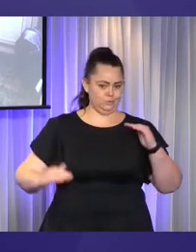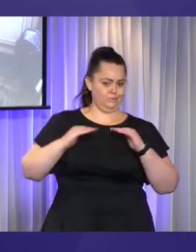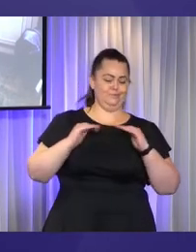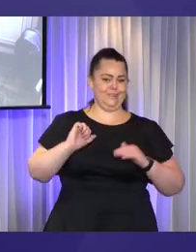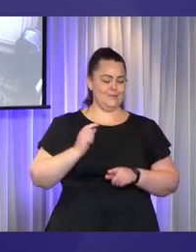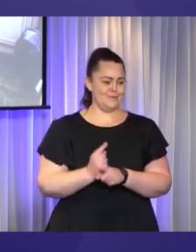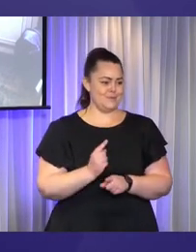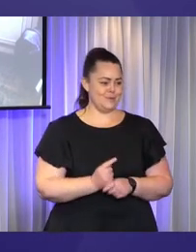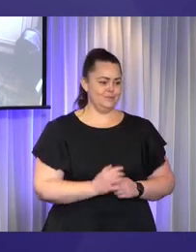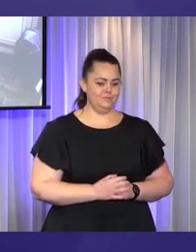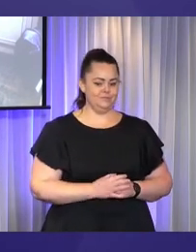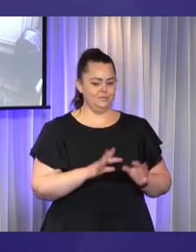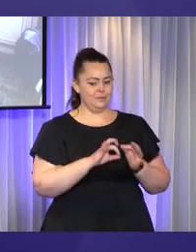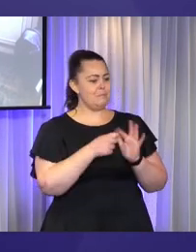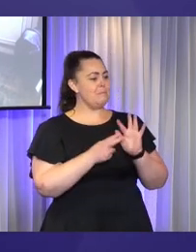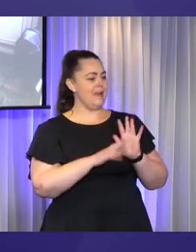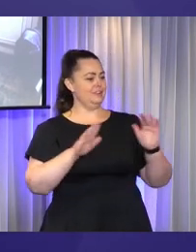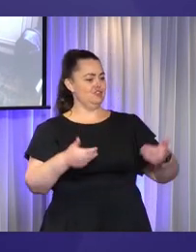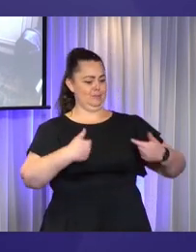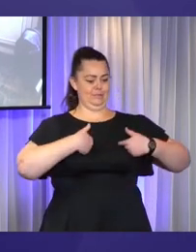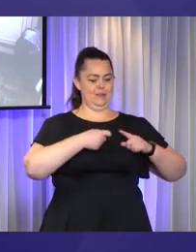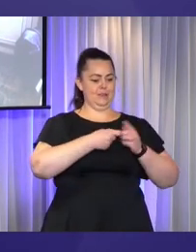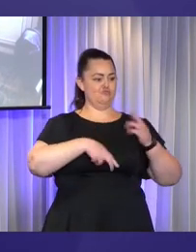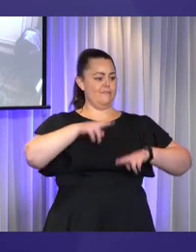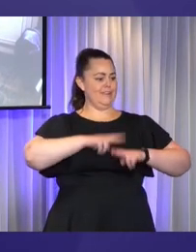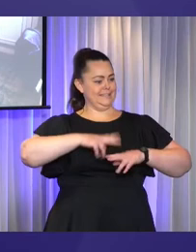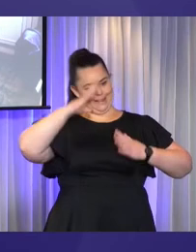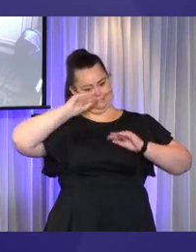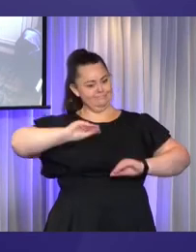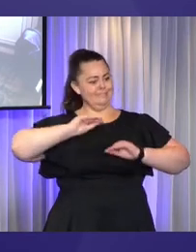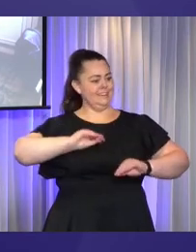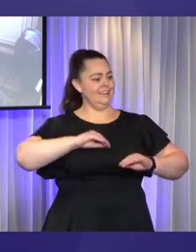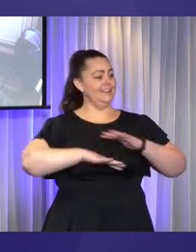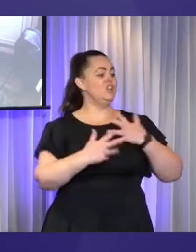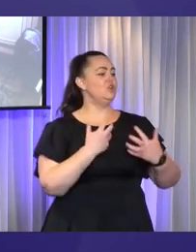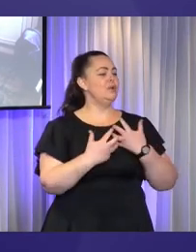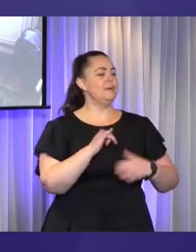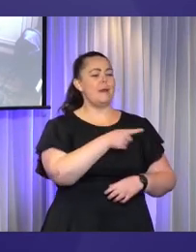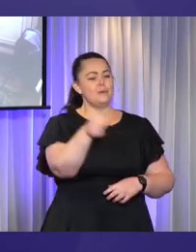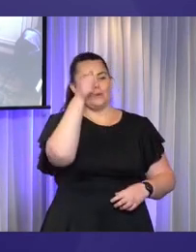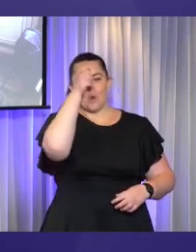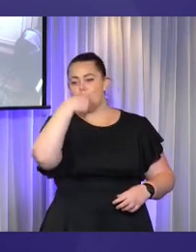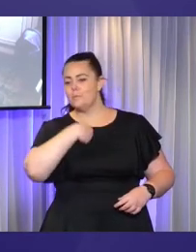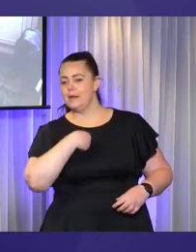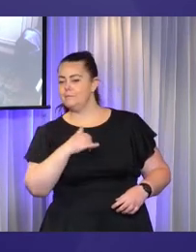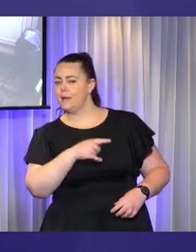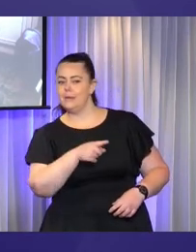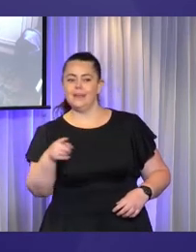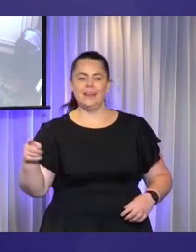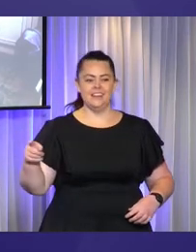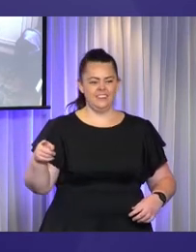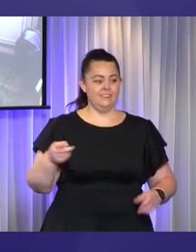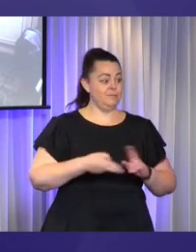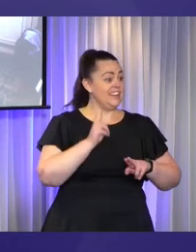introduced me, I'm a professor at Melbourne Uni, and people who do know me probably know that I do a lot of research